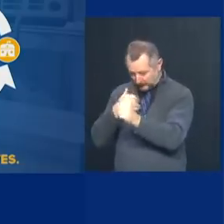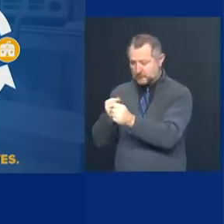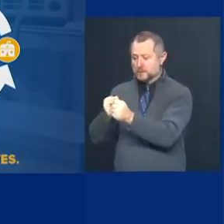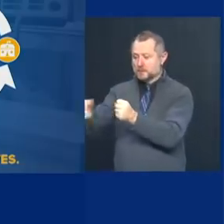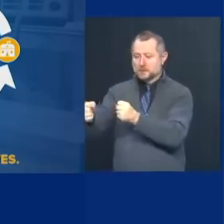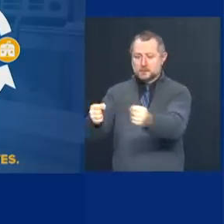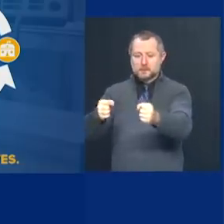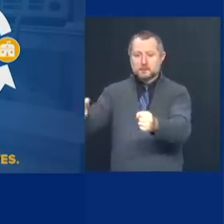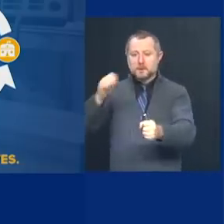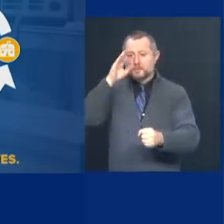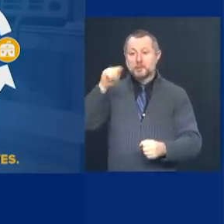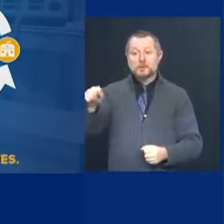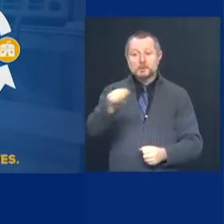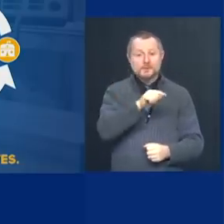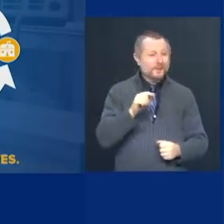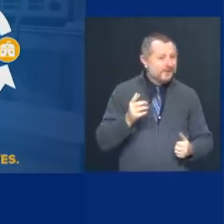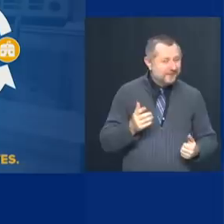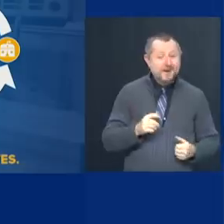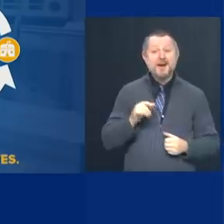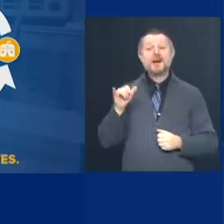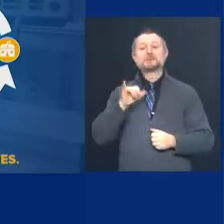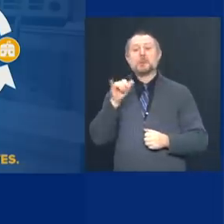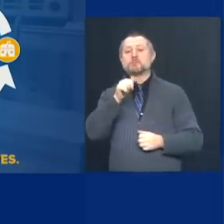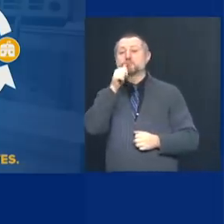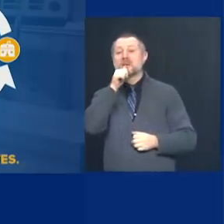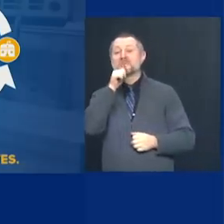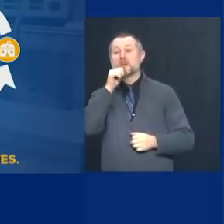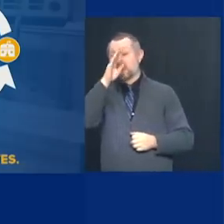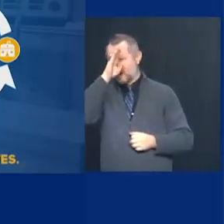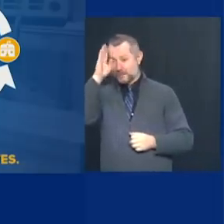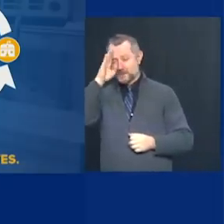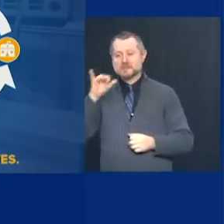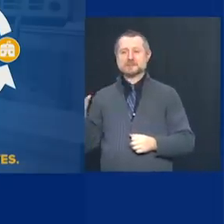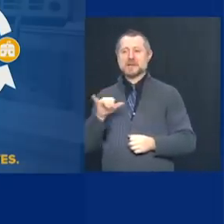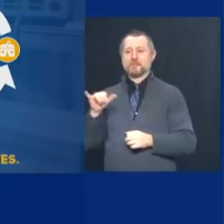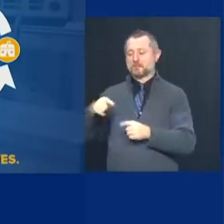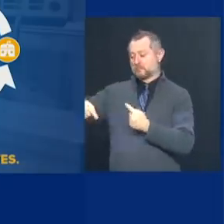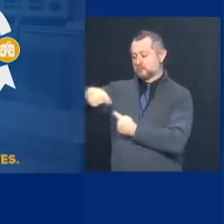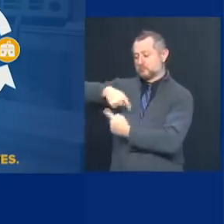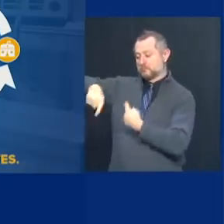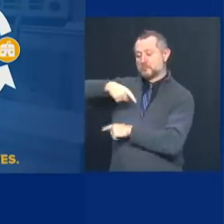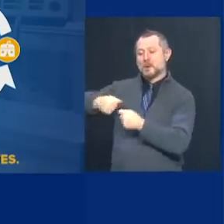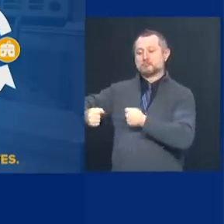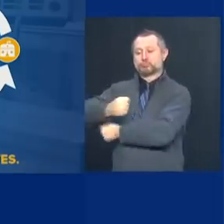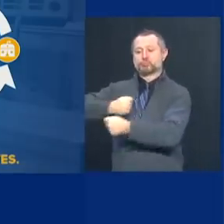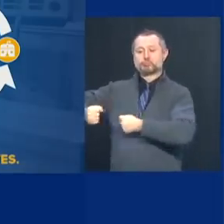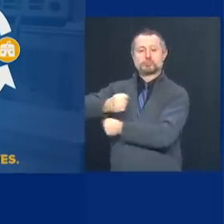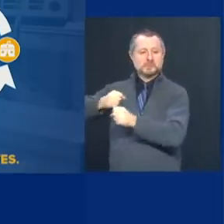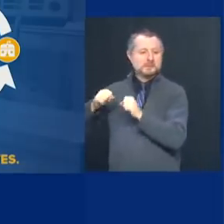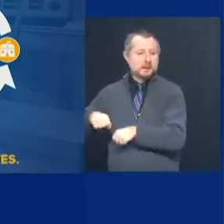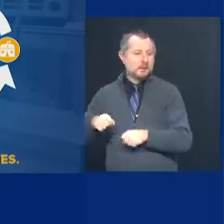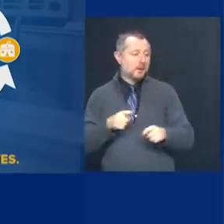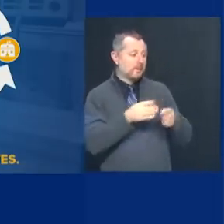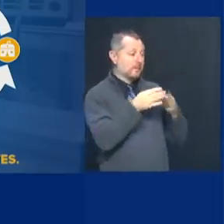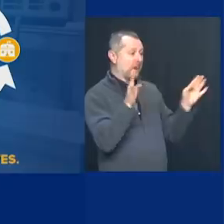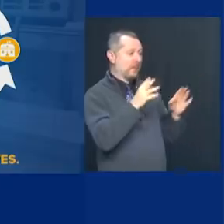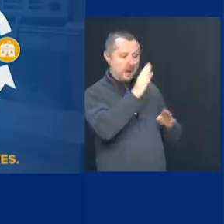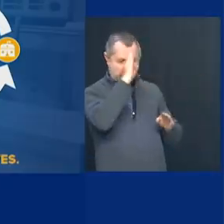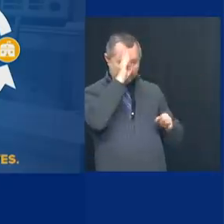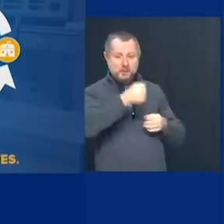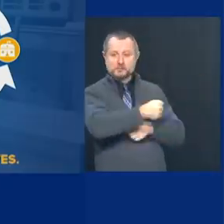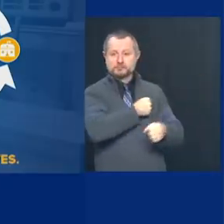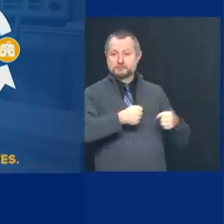patient load among private hospitals, which was frankly, uh, more unorthodox,